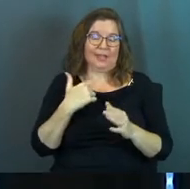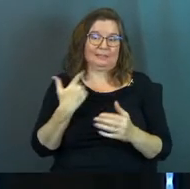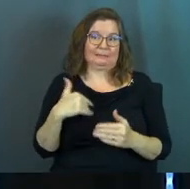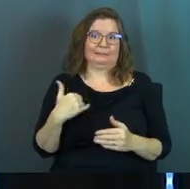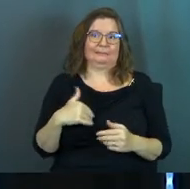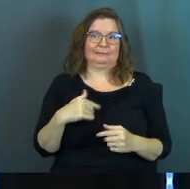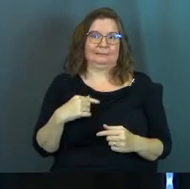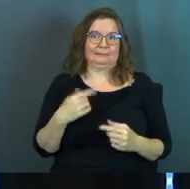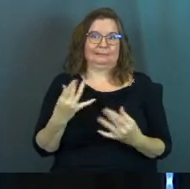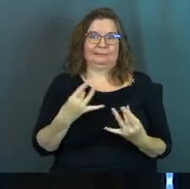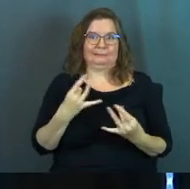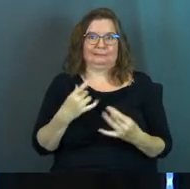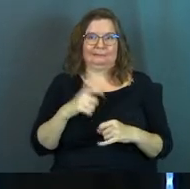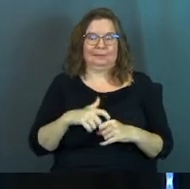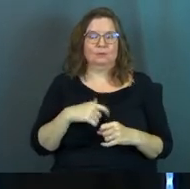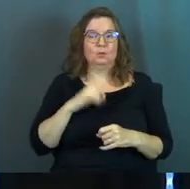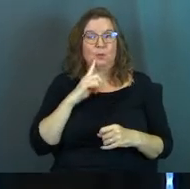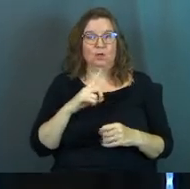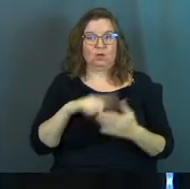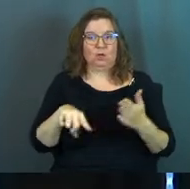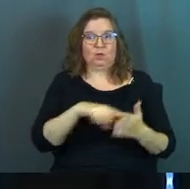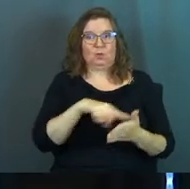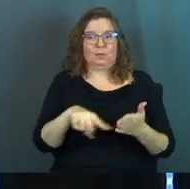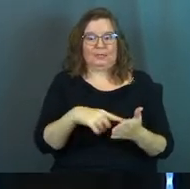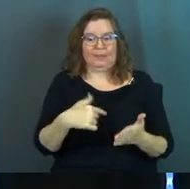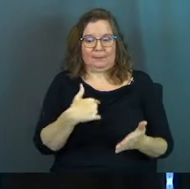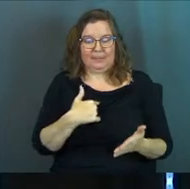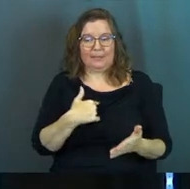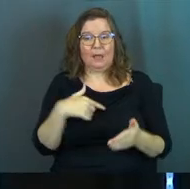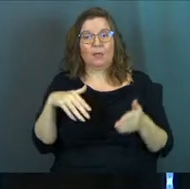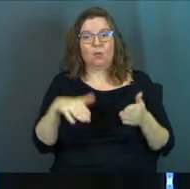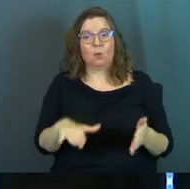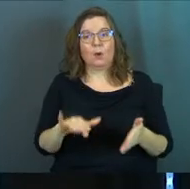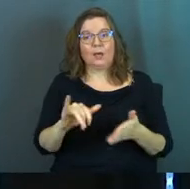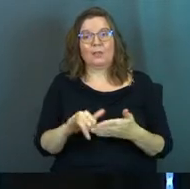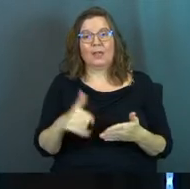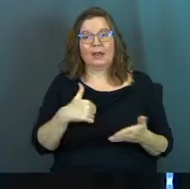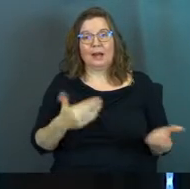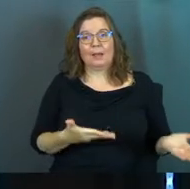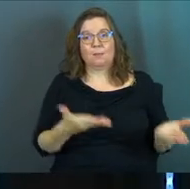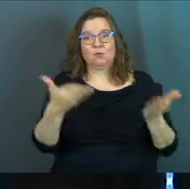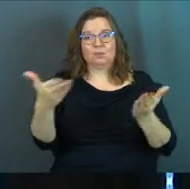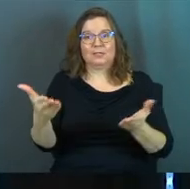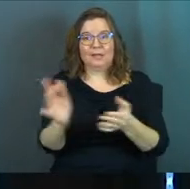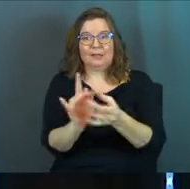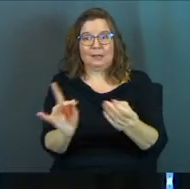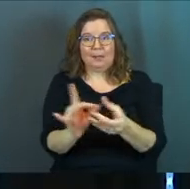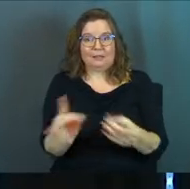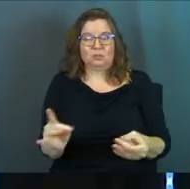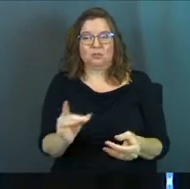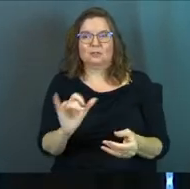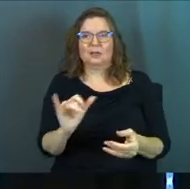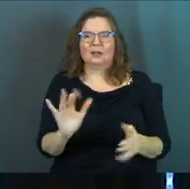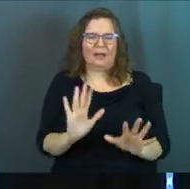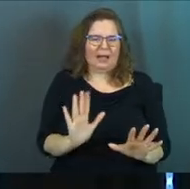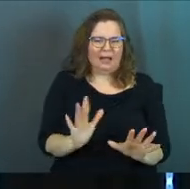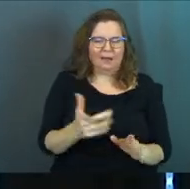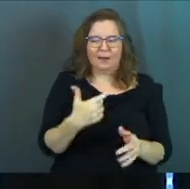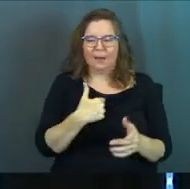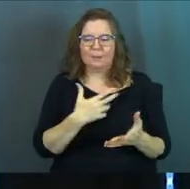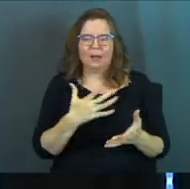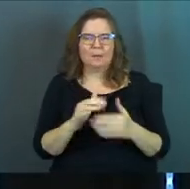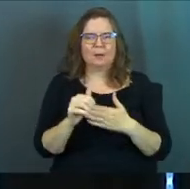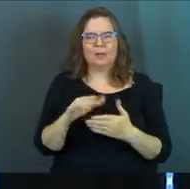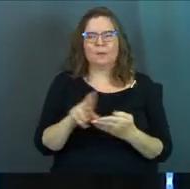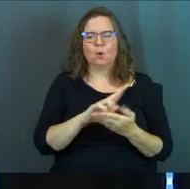that's a dicey time, right? Like, you're actually going to criticize me and the way that I presented the message, you know? It's like, no, no, no, I'm